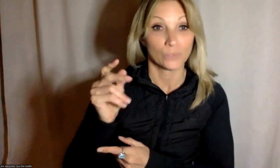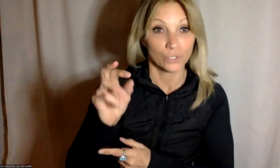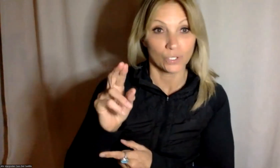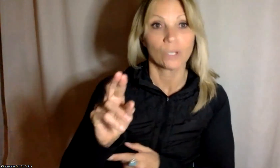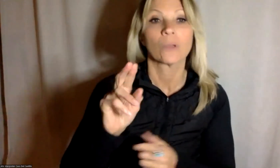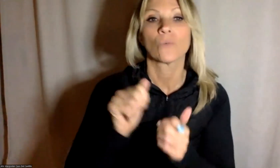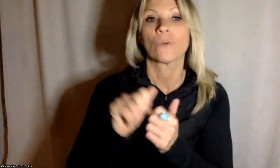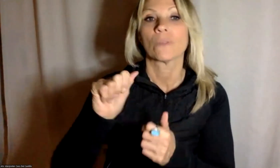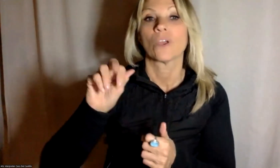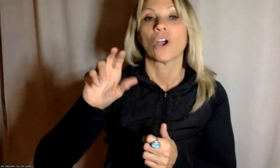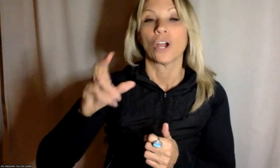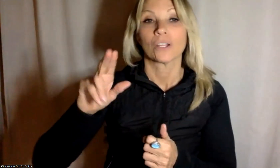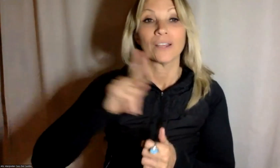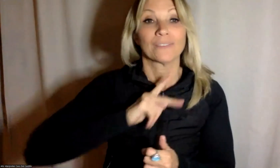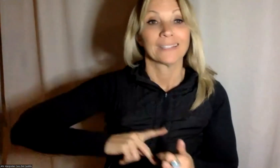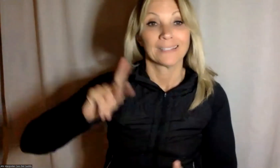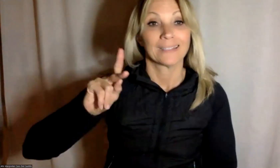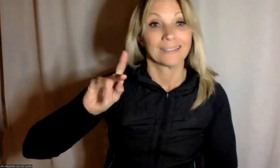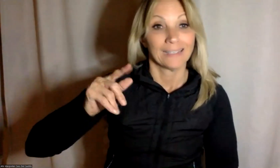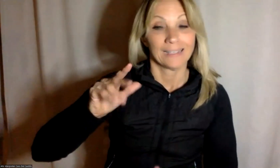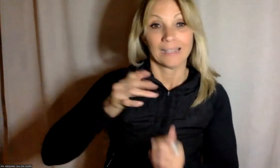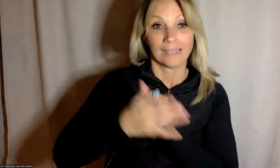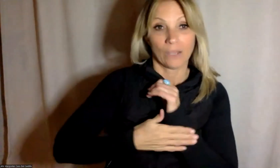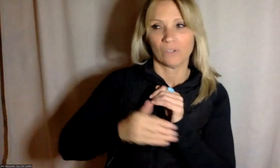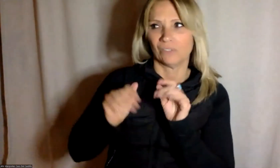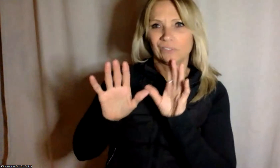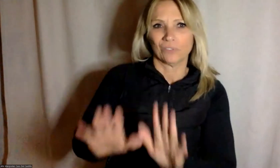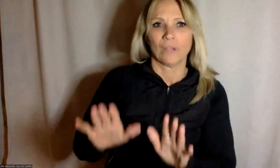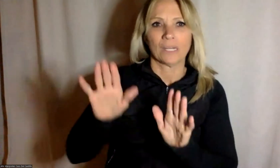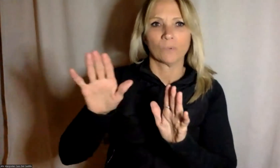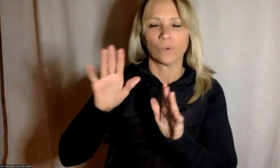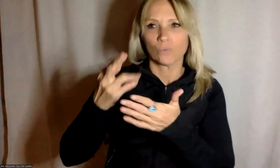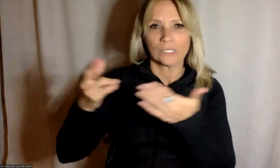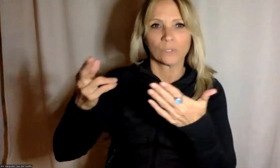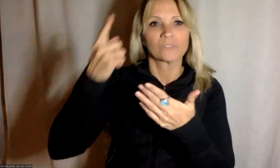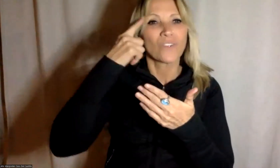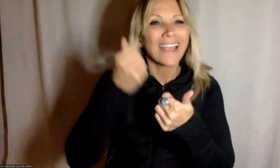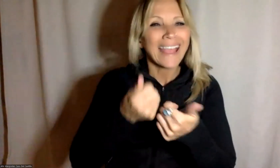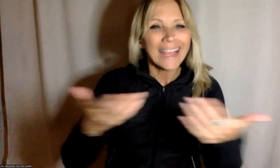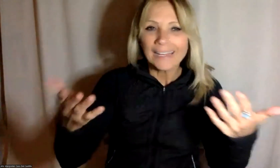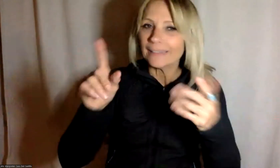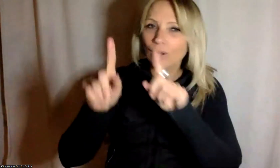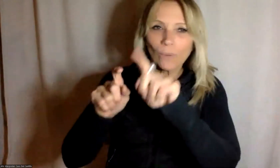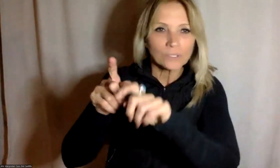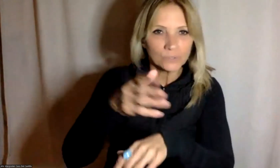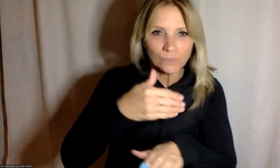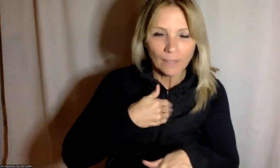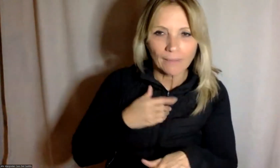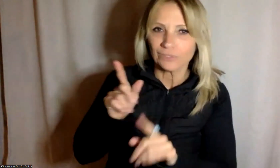of king county an incredible resource for any questions you have and